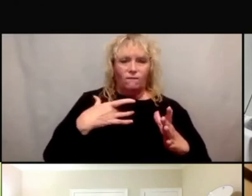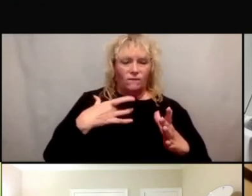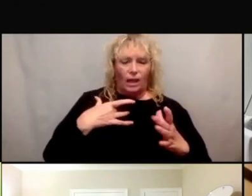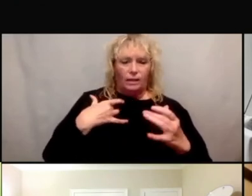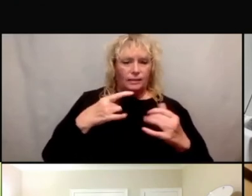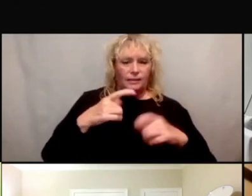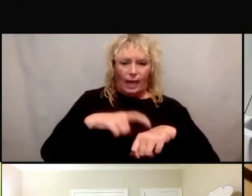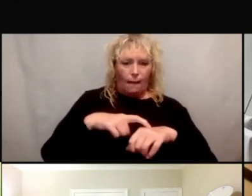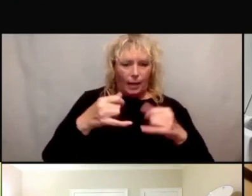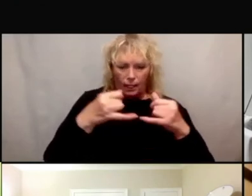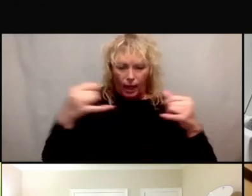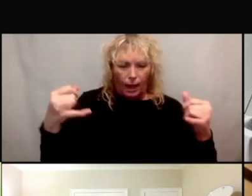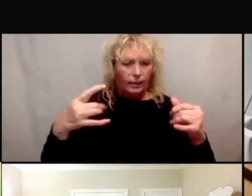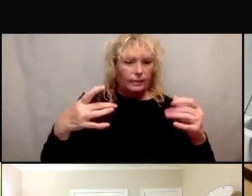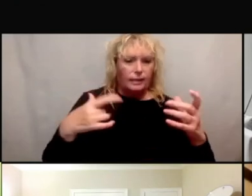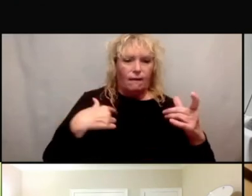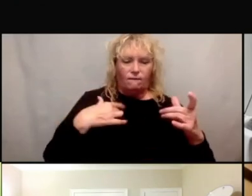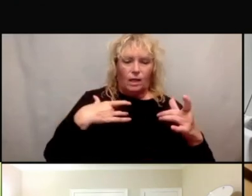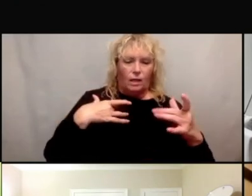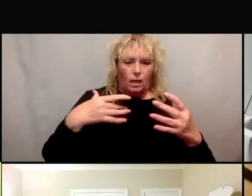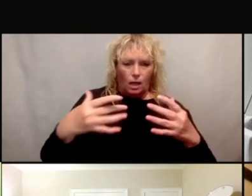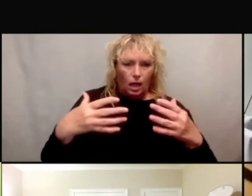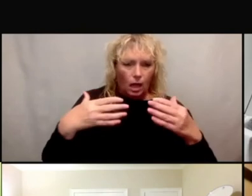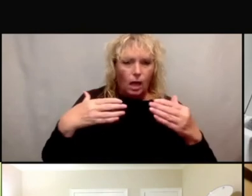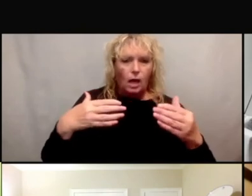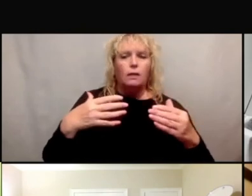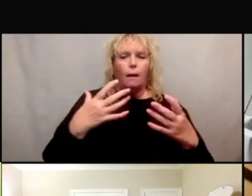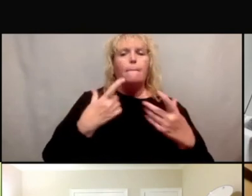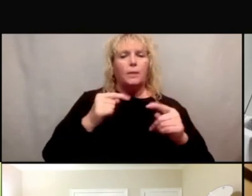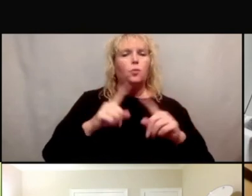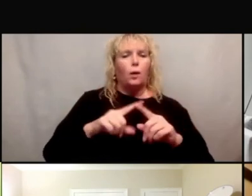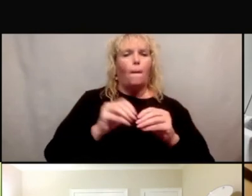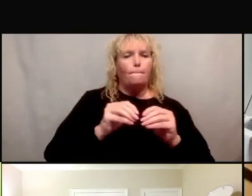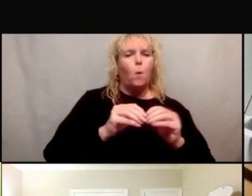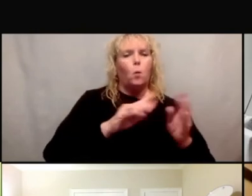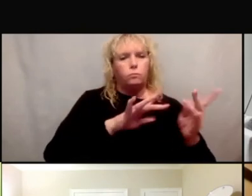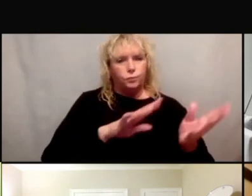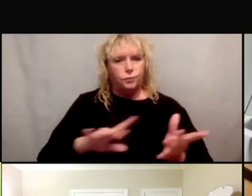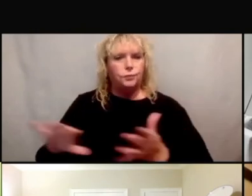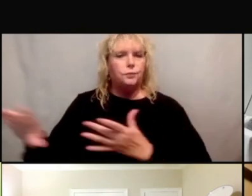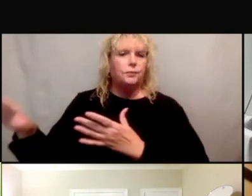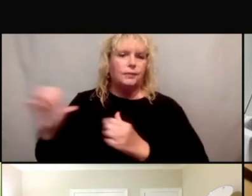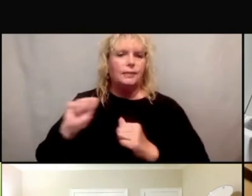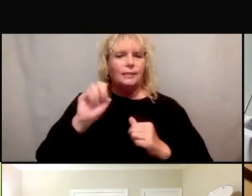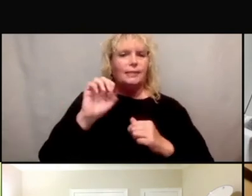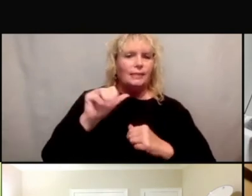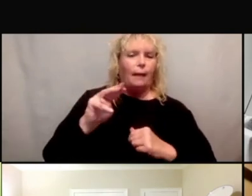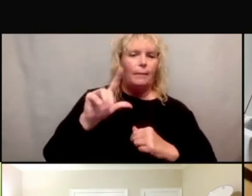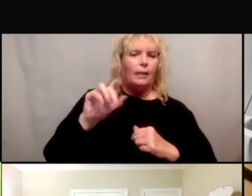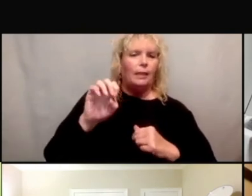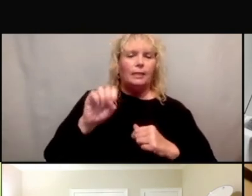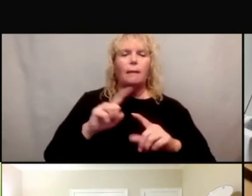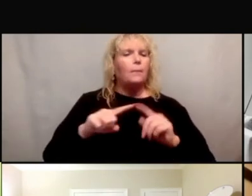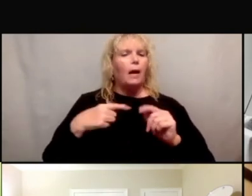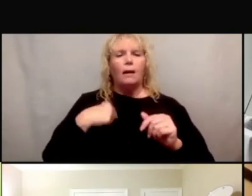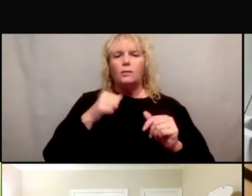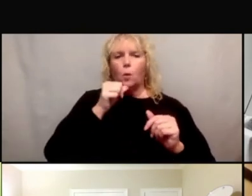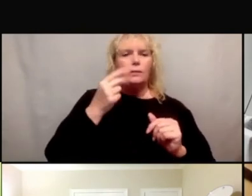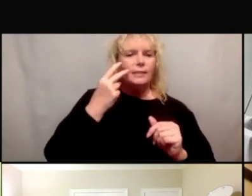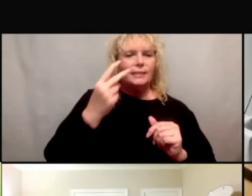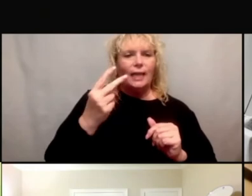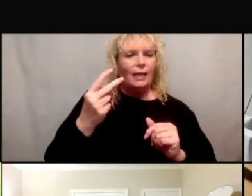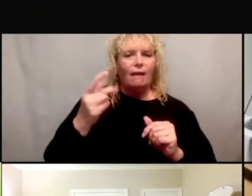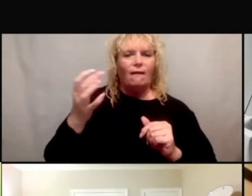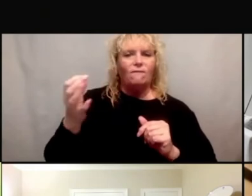better timelines now to have feedback integrated more seamlessly, but also, um, I don't see feedback anymore as like a